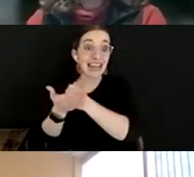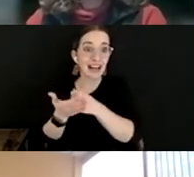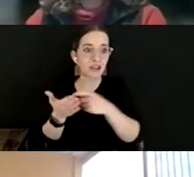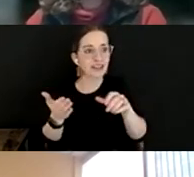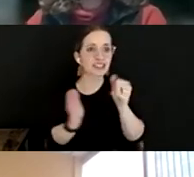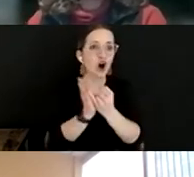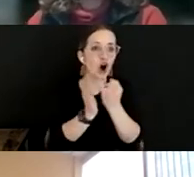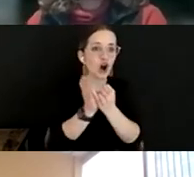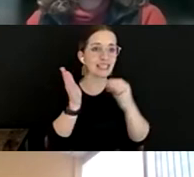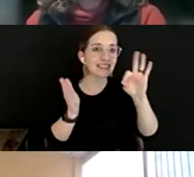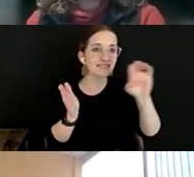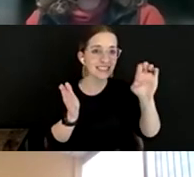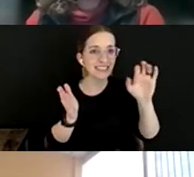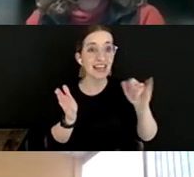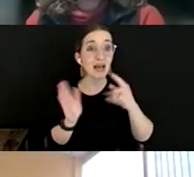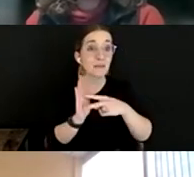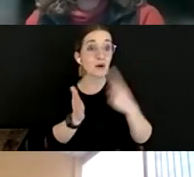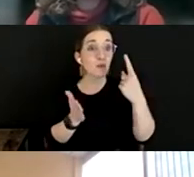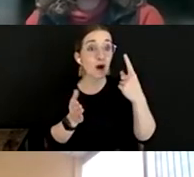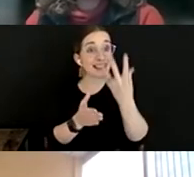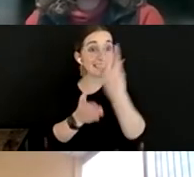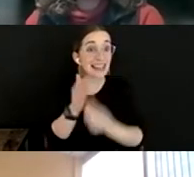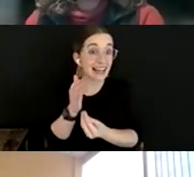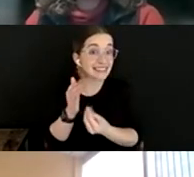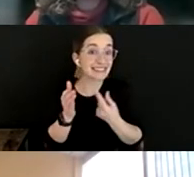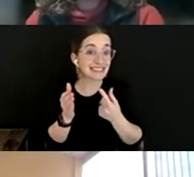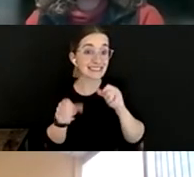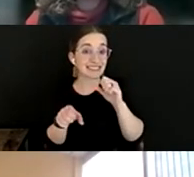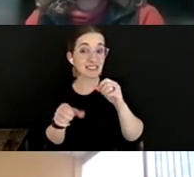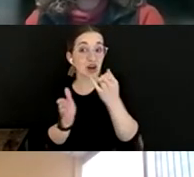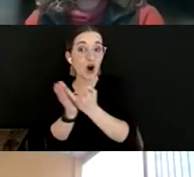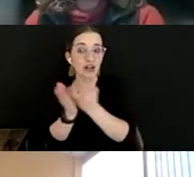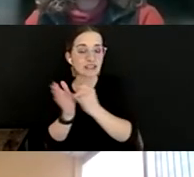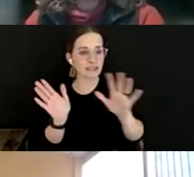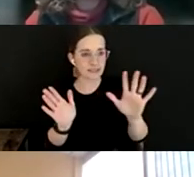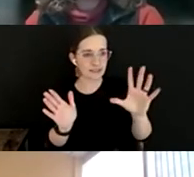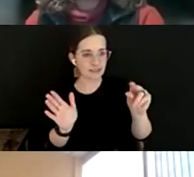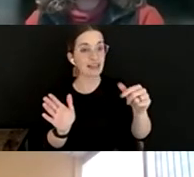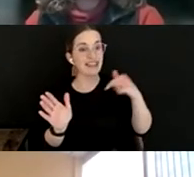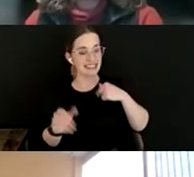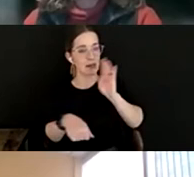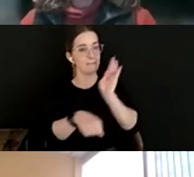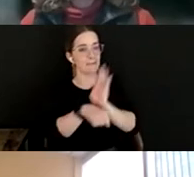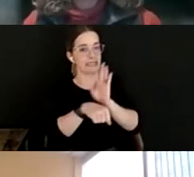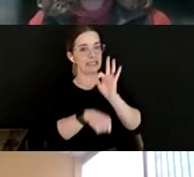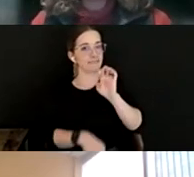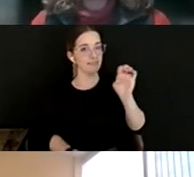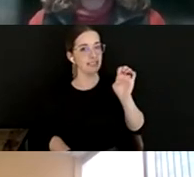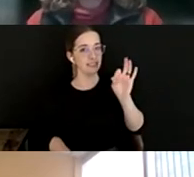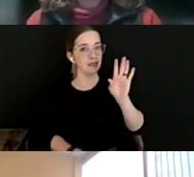business. Like we can t, we not going to do this business on the backs of our employees making sacrifices so that we can have one more artist on the stage.